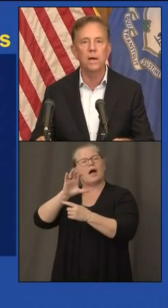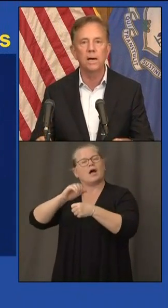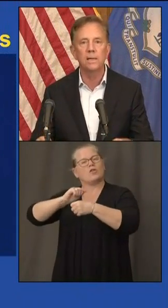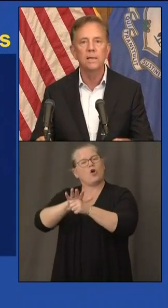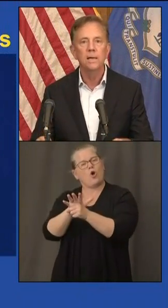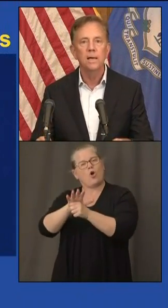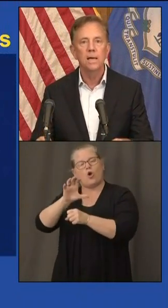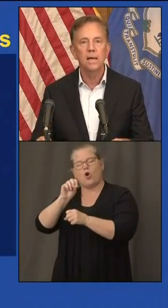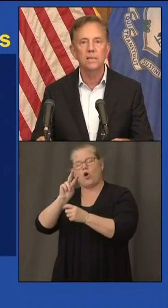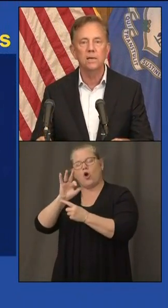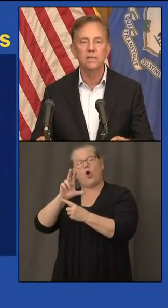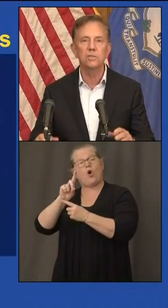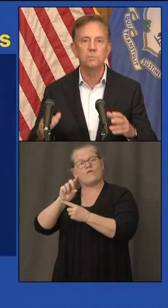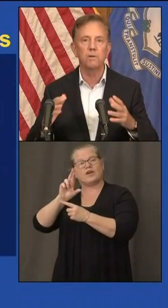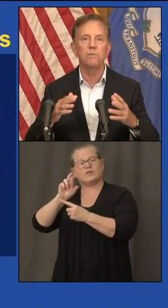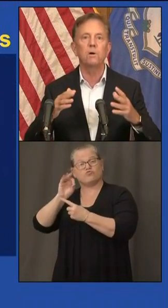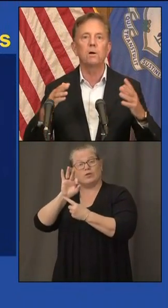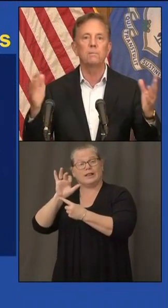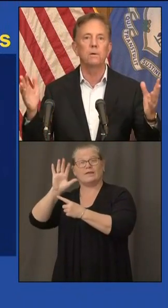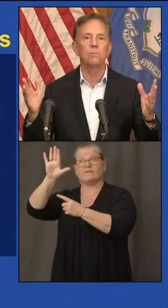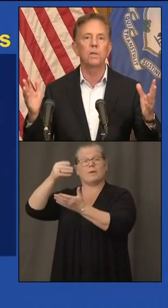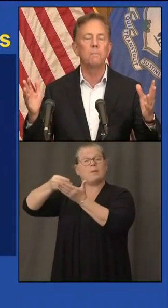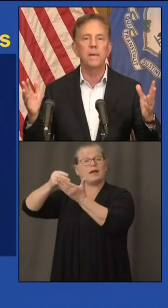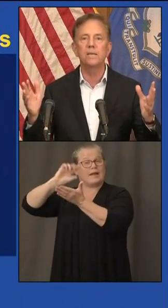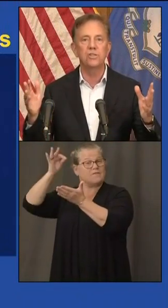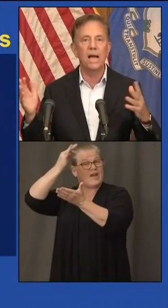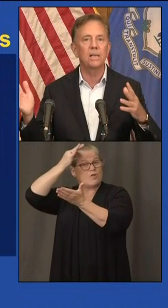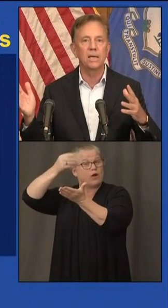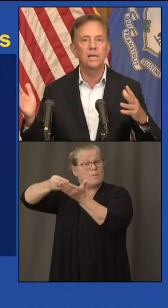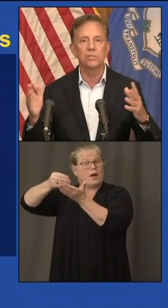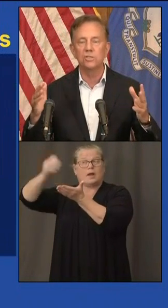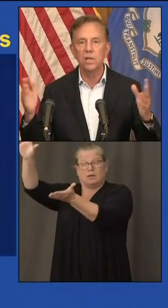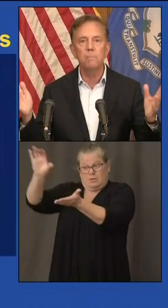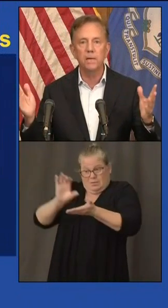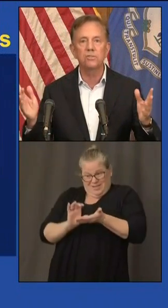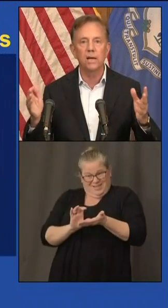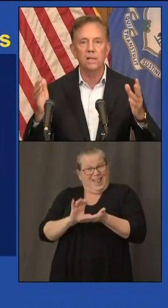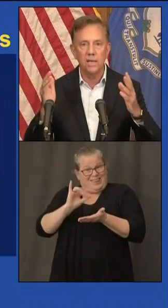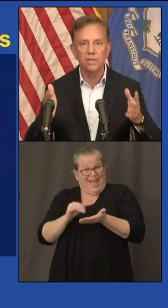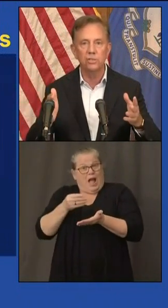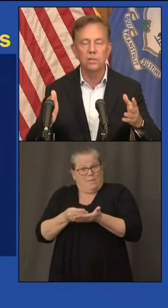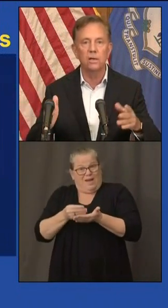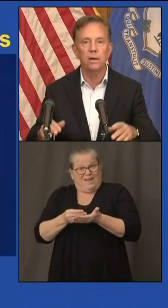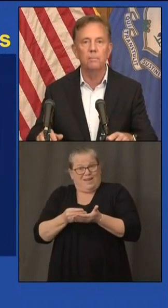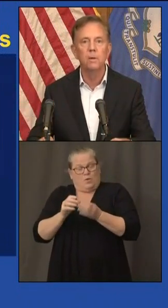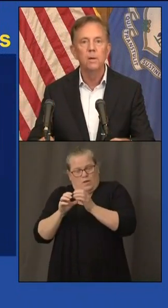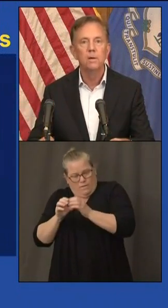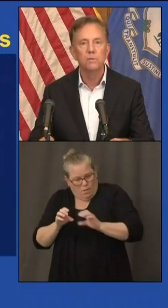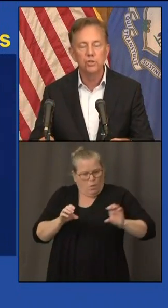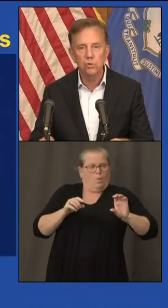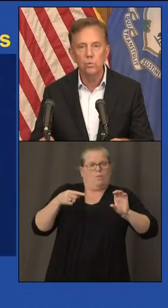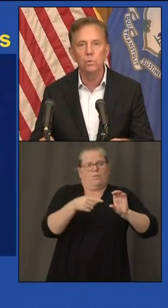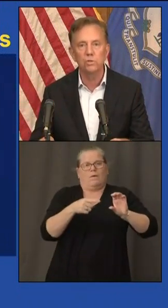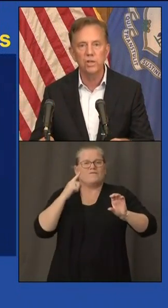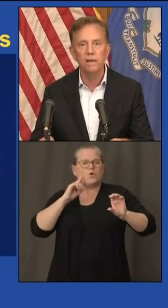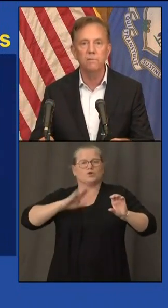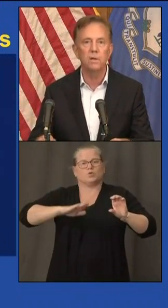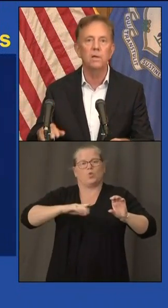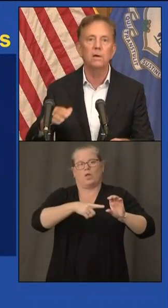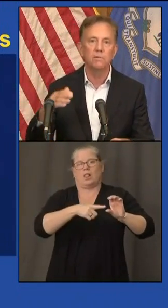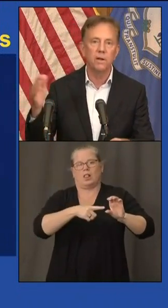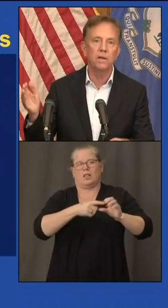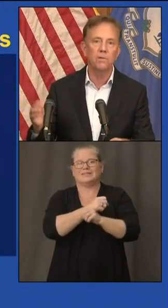money we got and uh is by far one of the biggest allocations the biggest allocation that um school